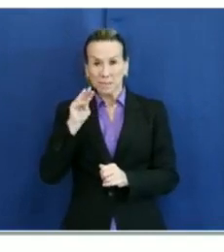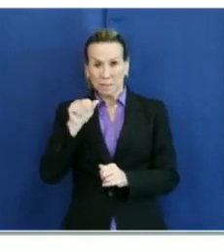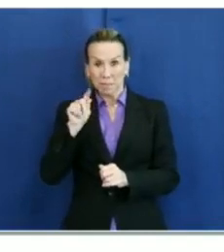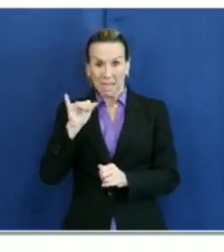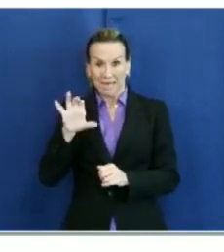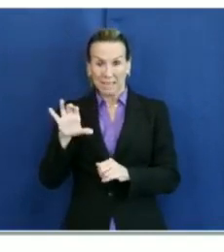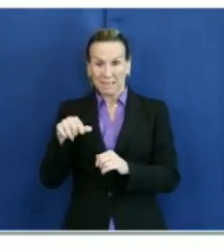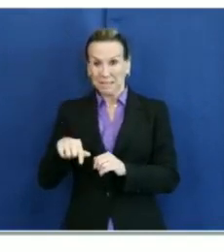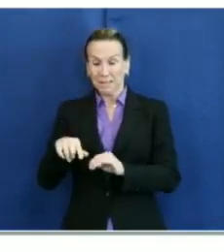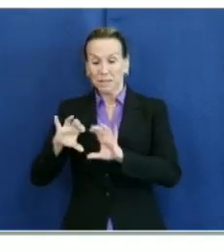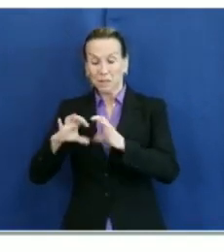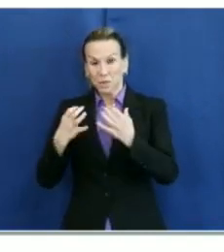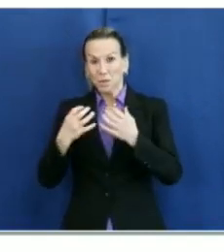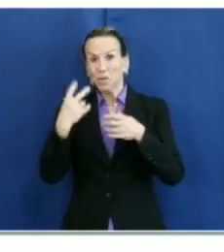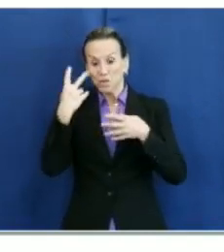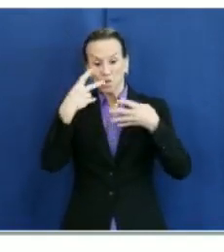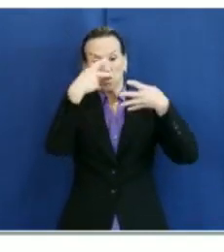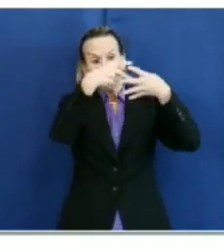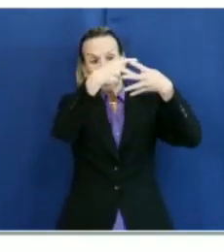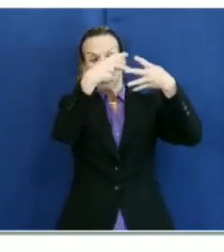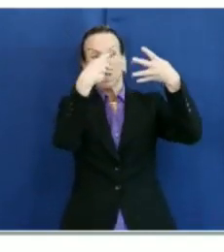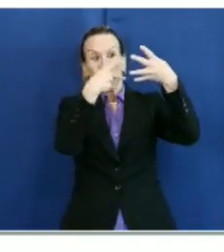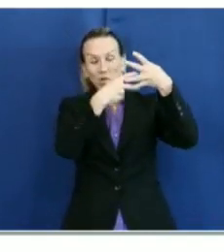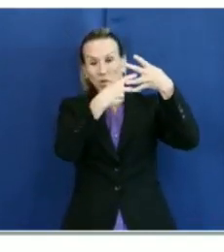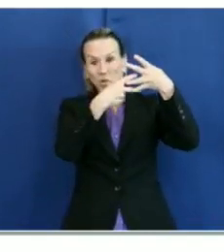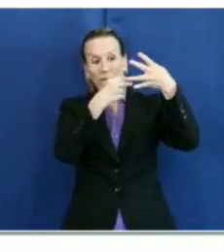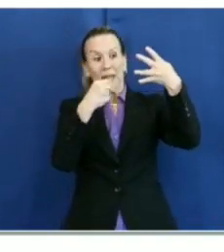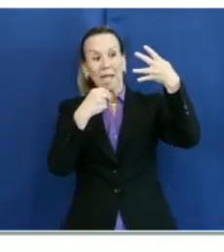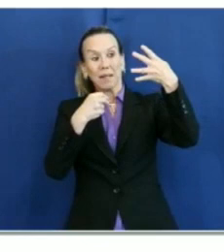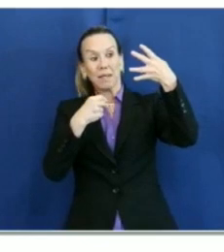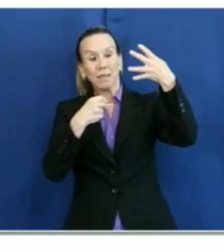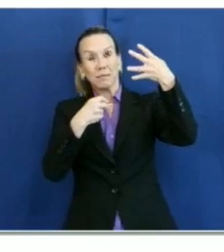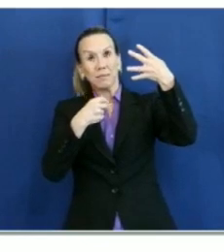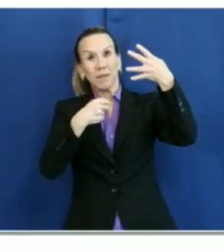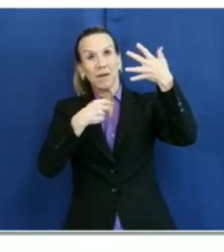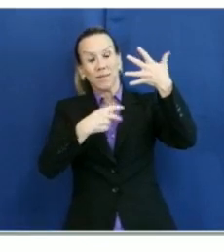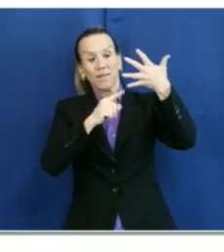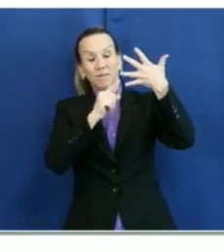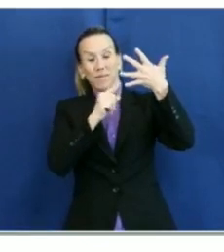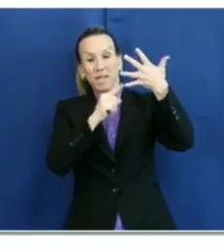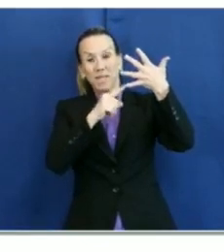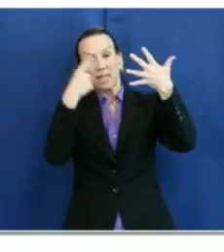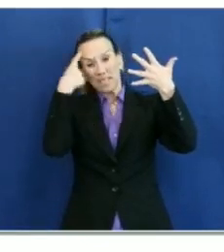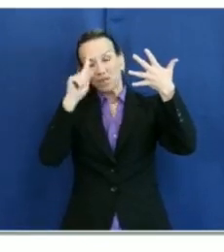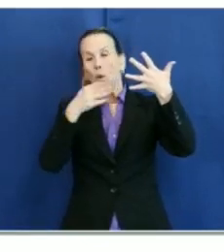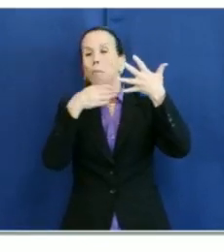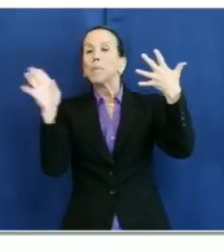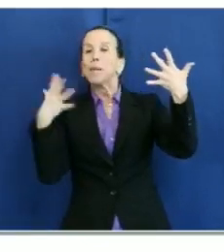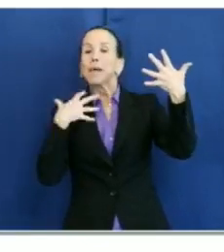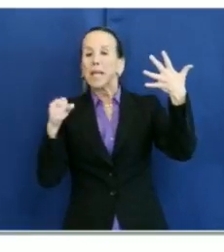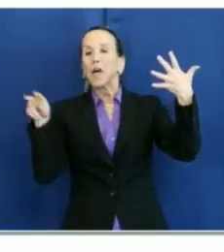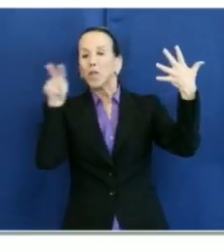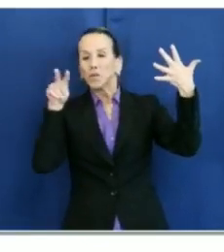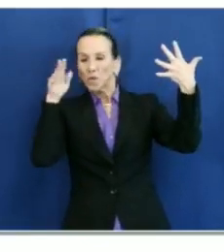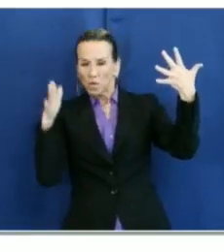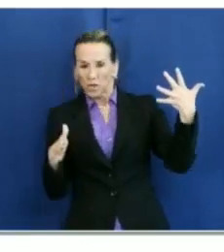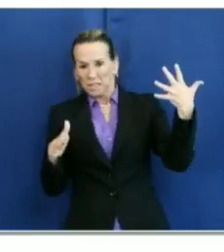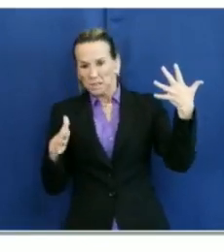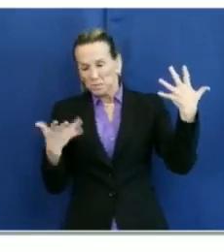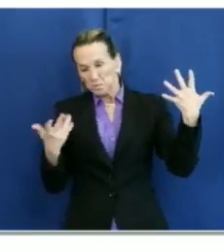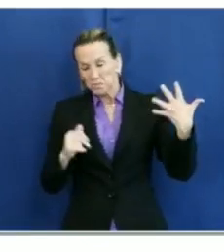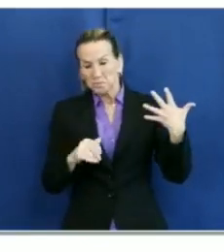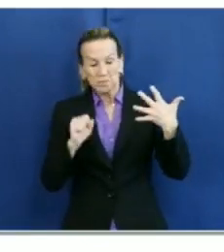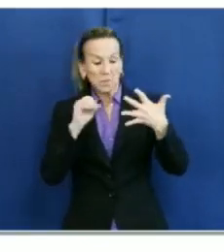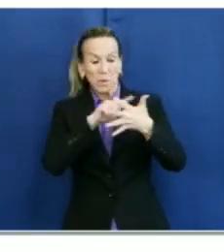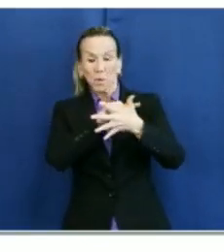individuals. And the fifth tier was reserved for public health surveillance. And that is specified here. Again, tier